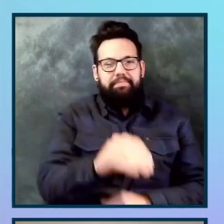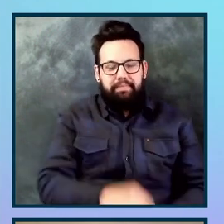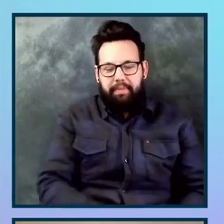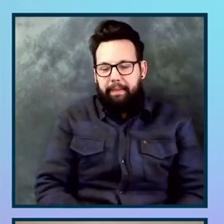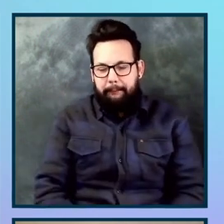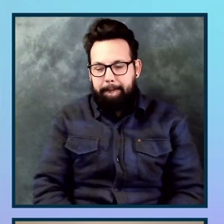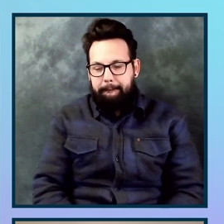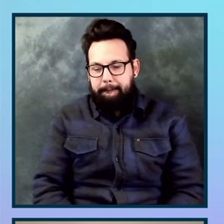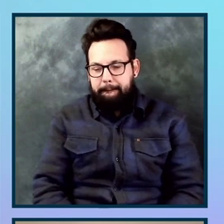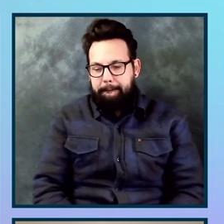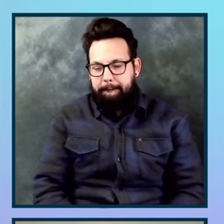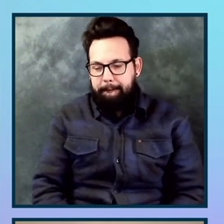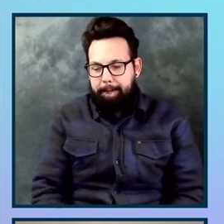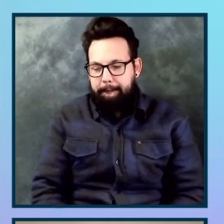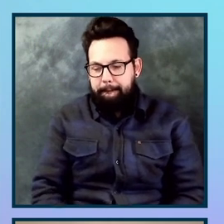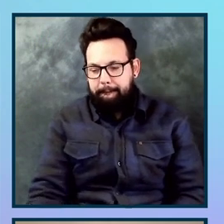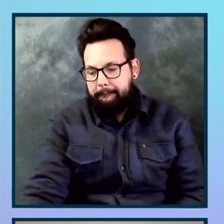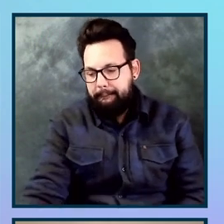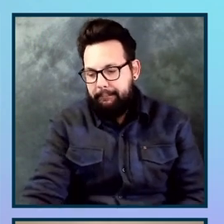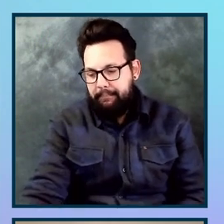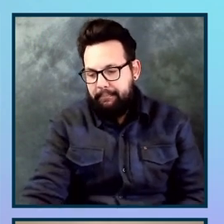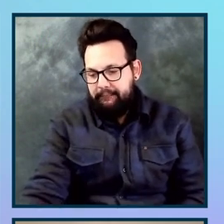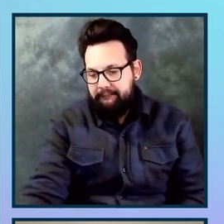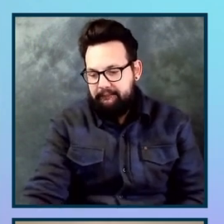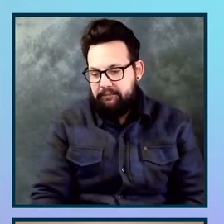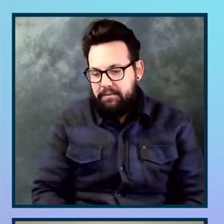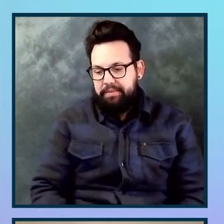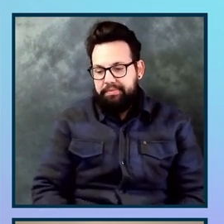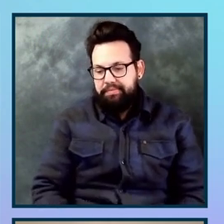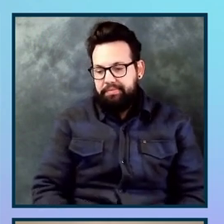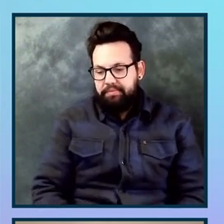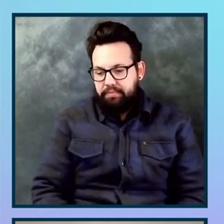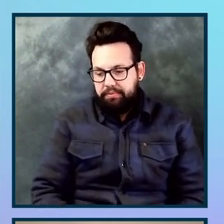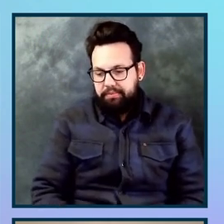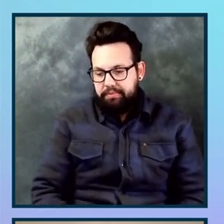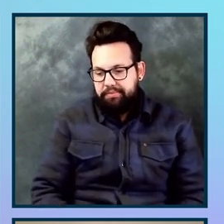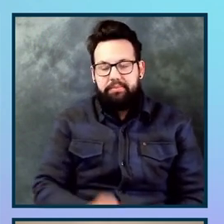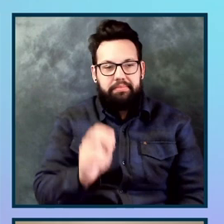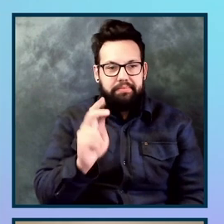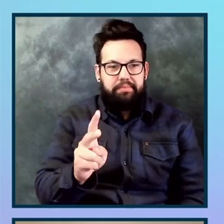Um, so let's get commit. Hello, ax con oops. You know what